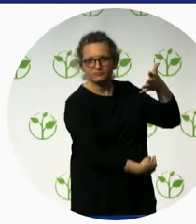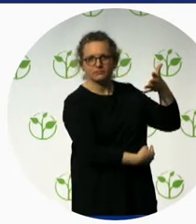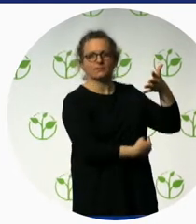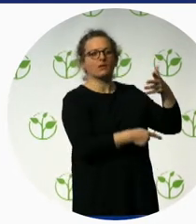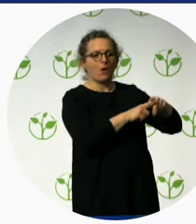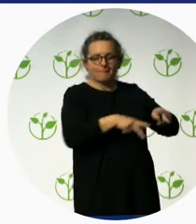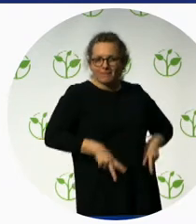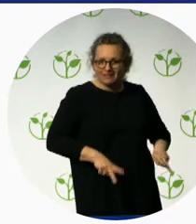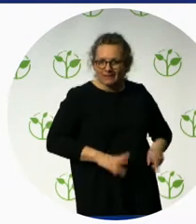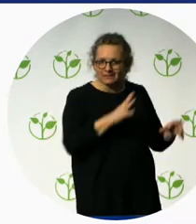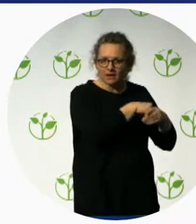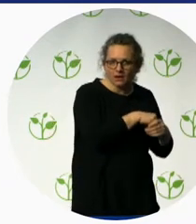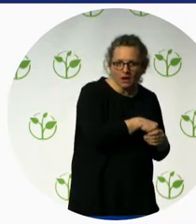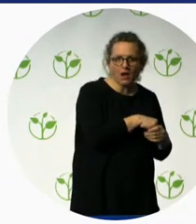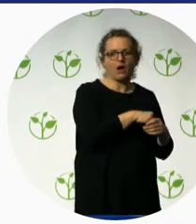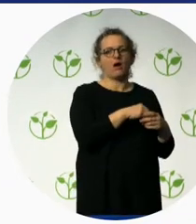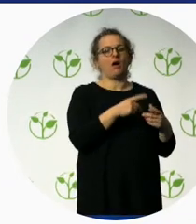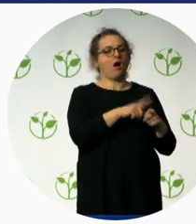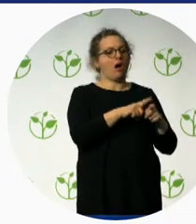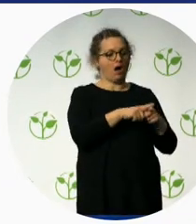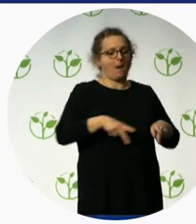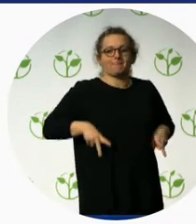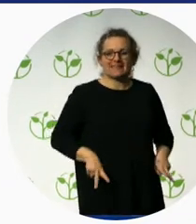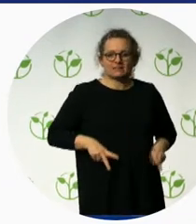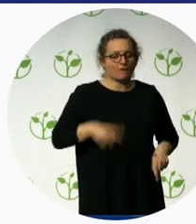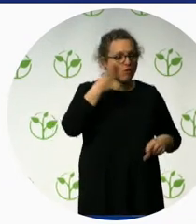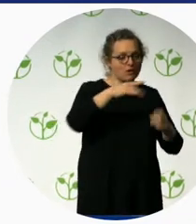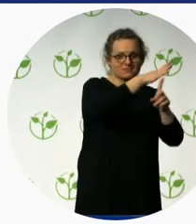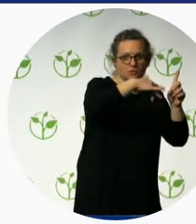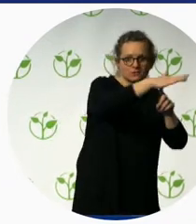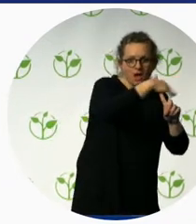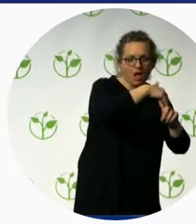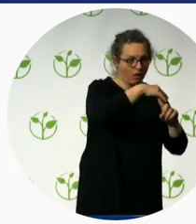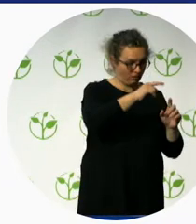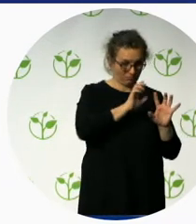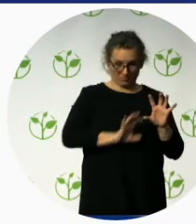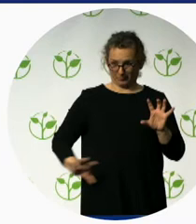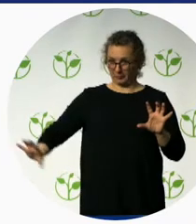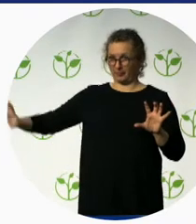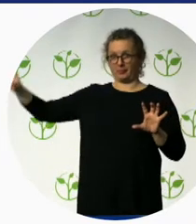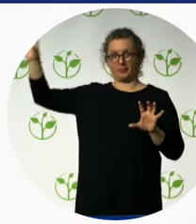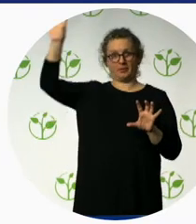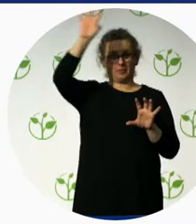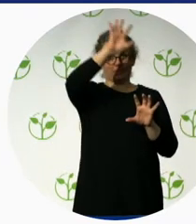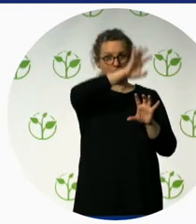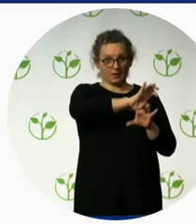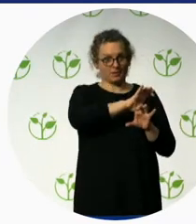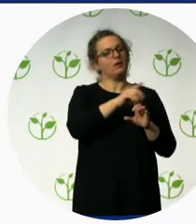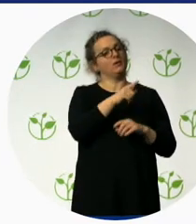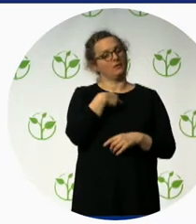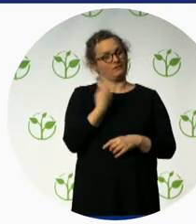Work, and others. These people have joined the project, and do sit in